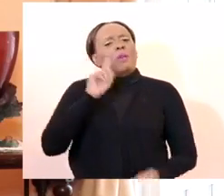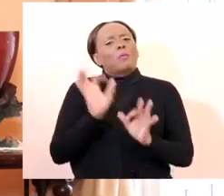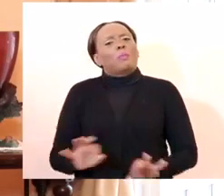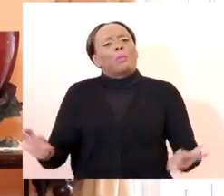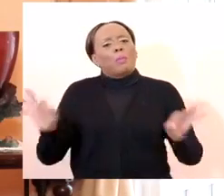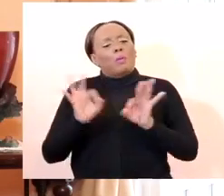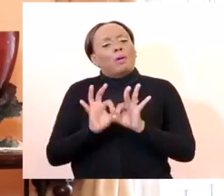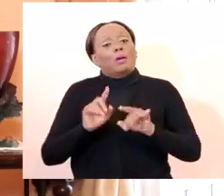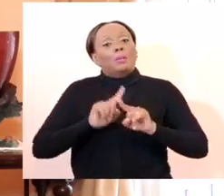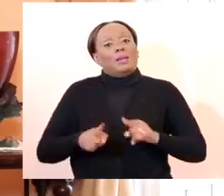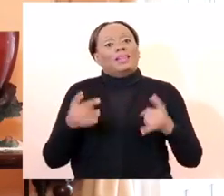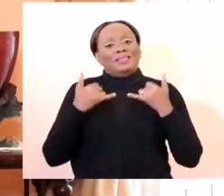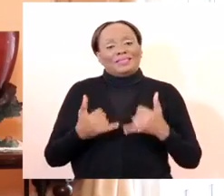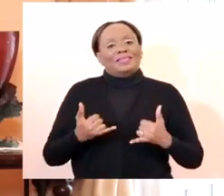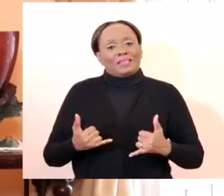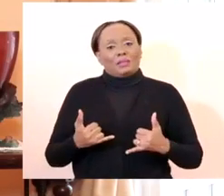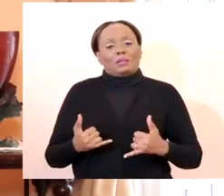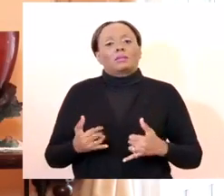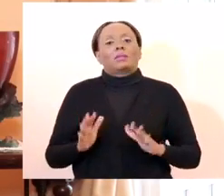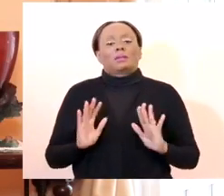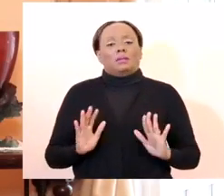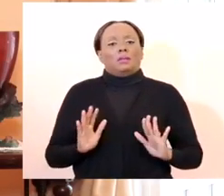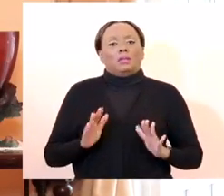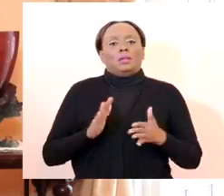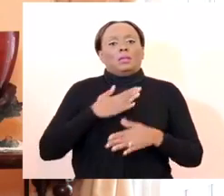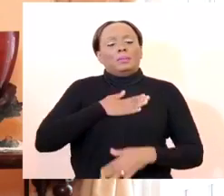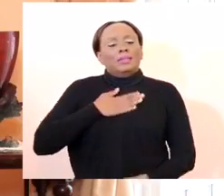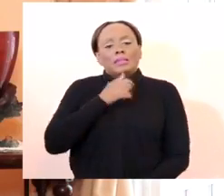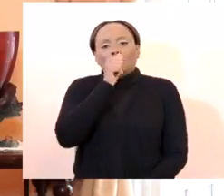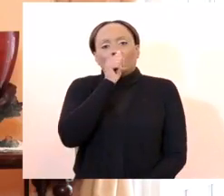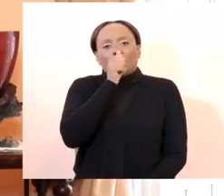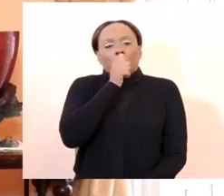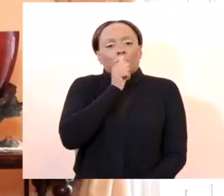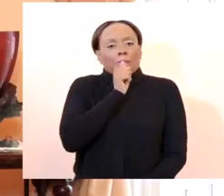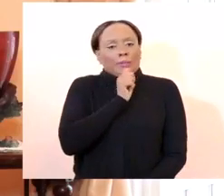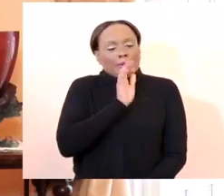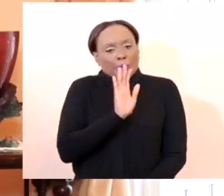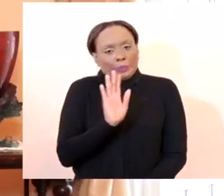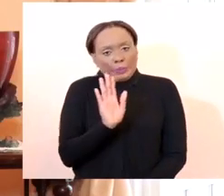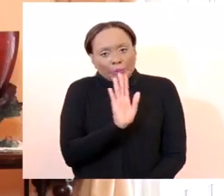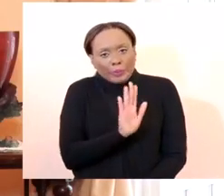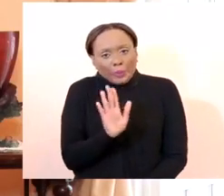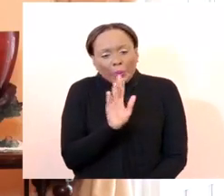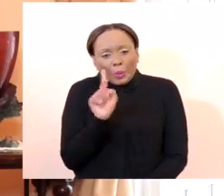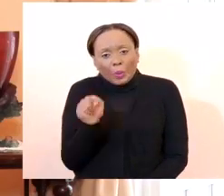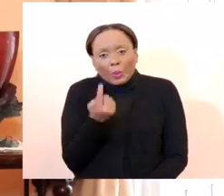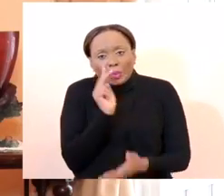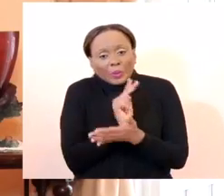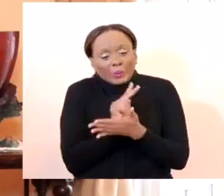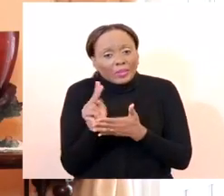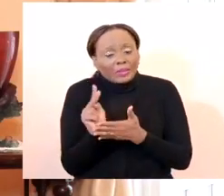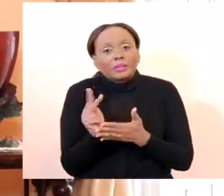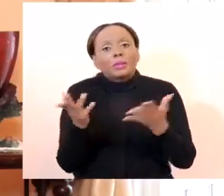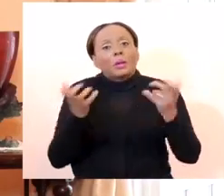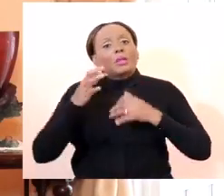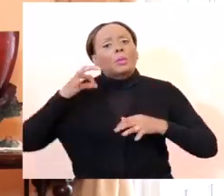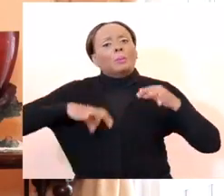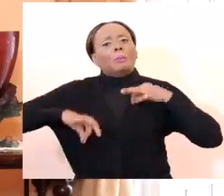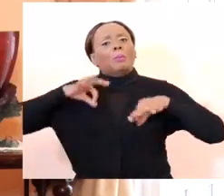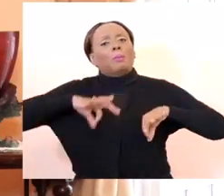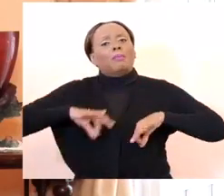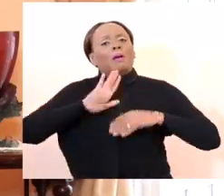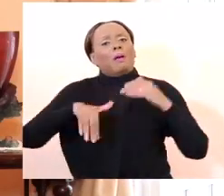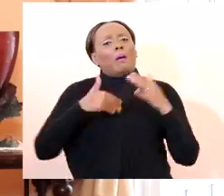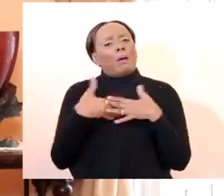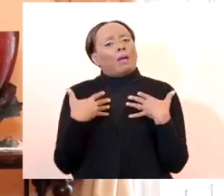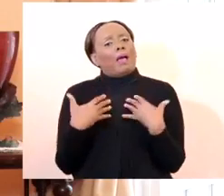at this point in time, we're asking Barbadians to bear with us for this very, very narrow window for the benefit of the health of